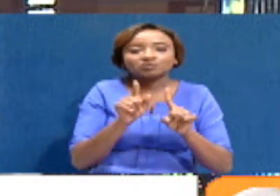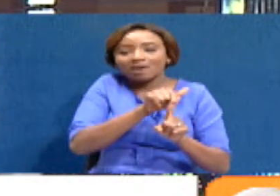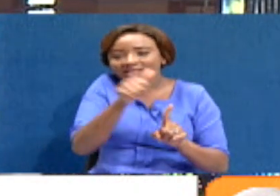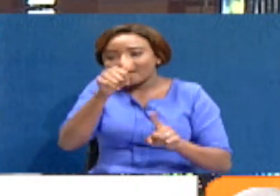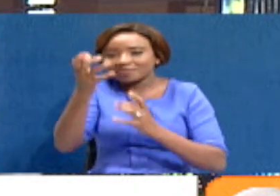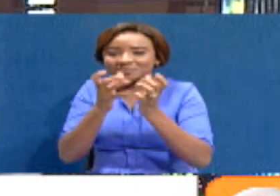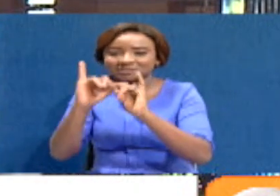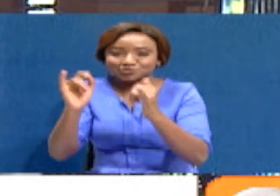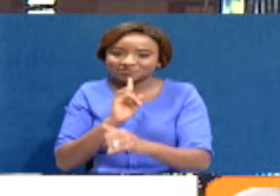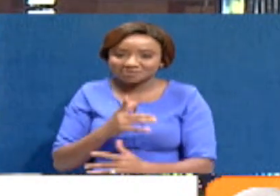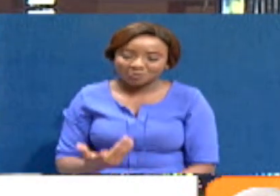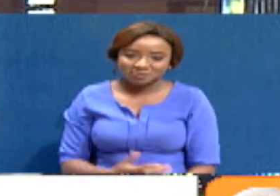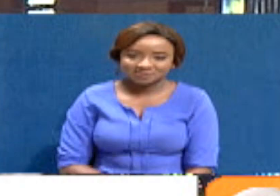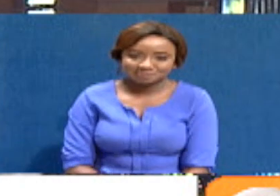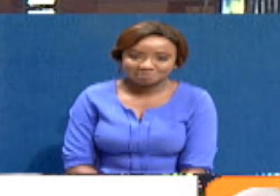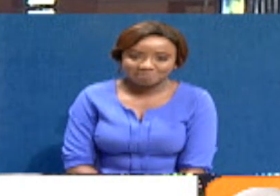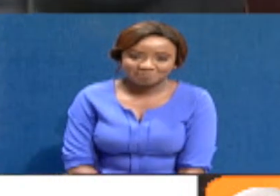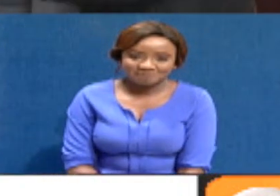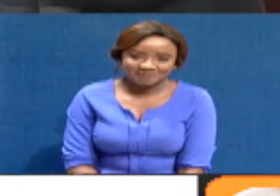stories in our business roundup.